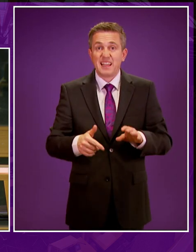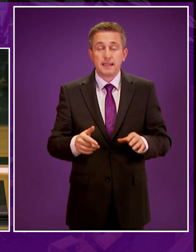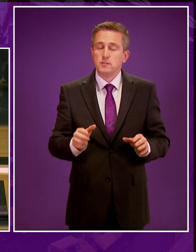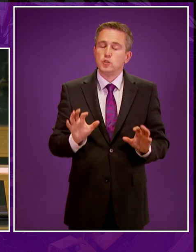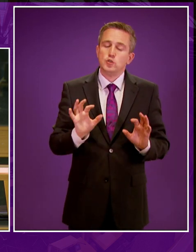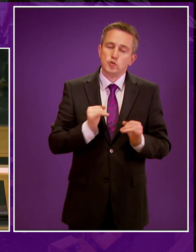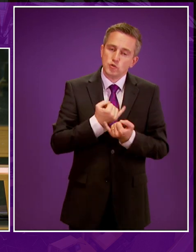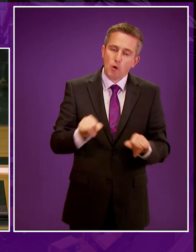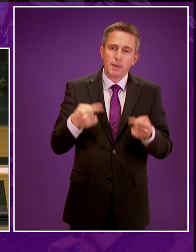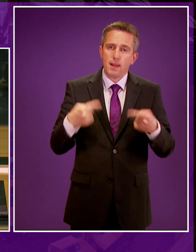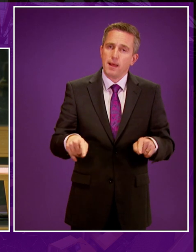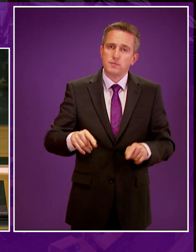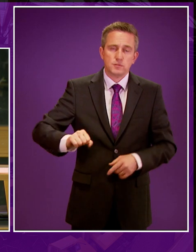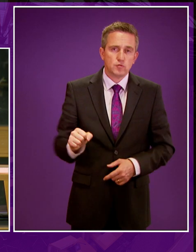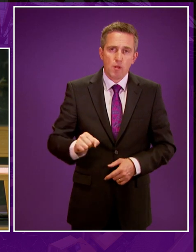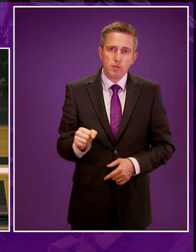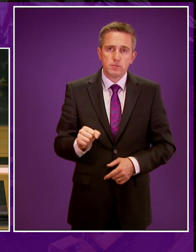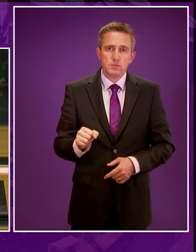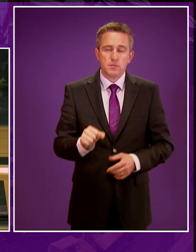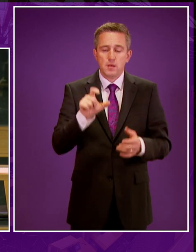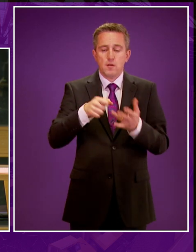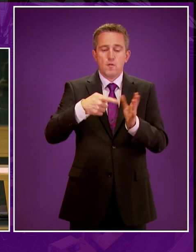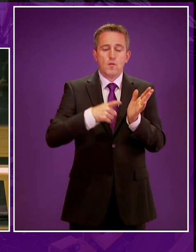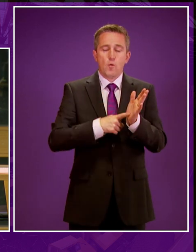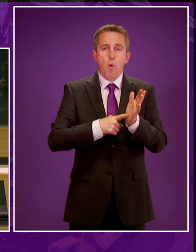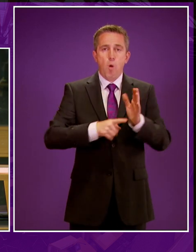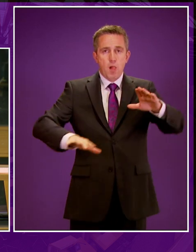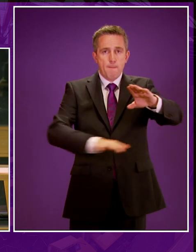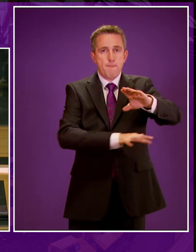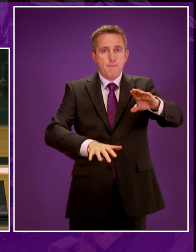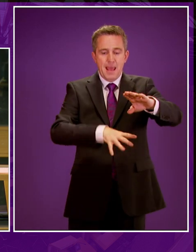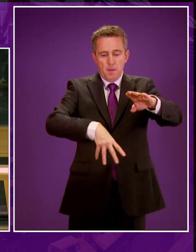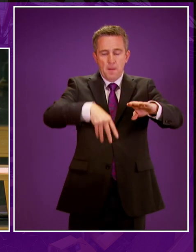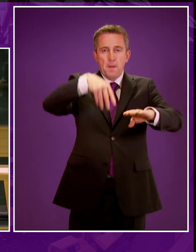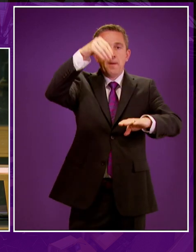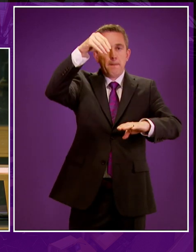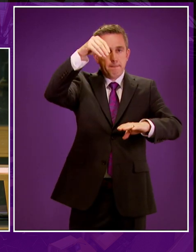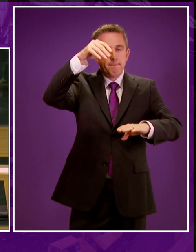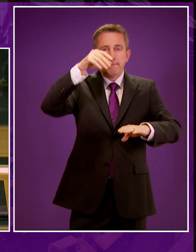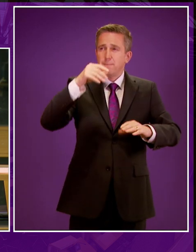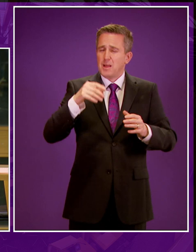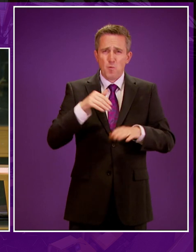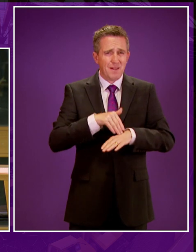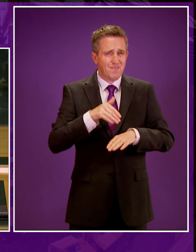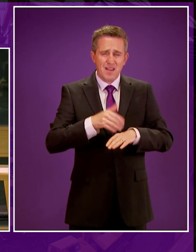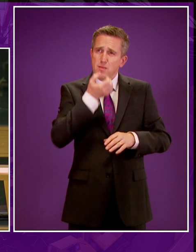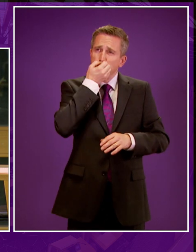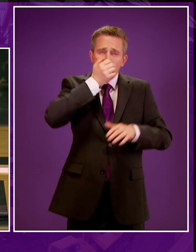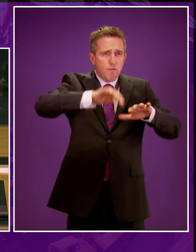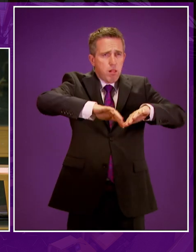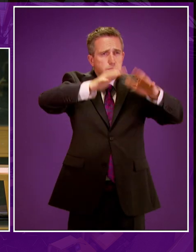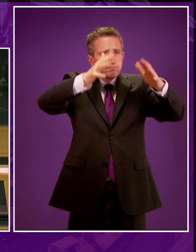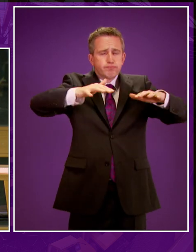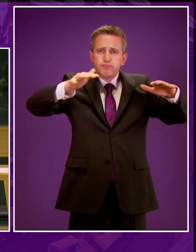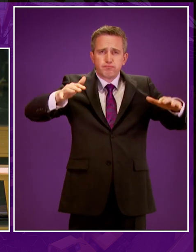in Scotland. If coal bed methane extraction were to occur within my constituency, the beautiful landscape would be